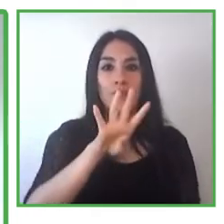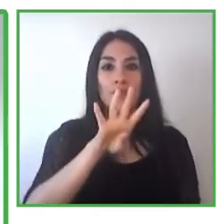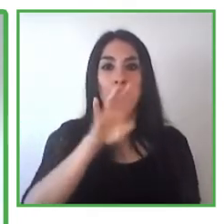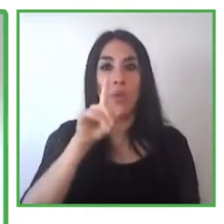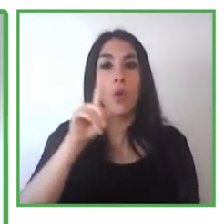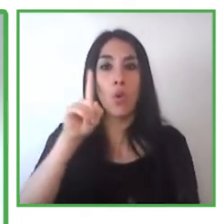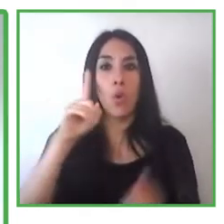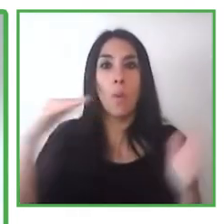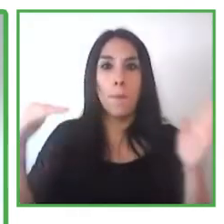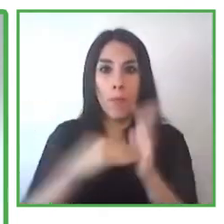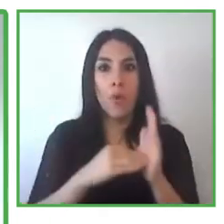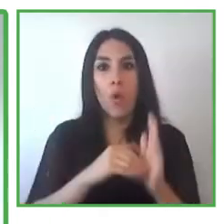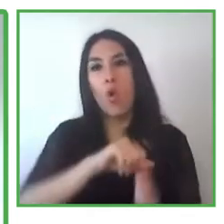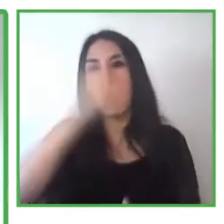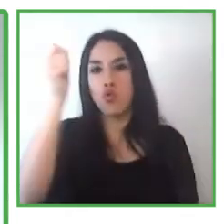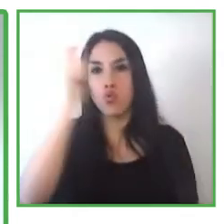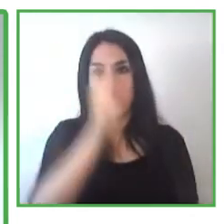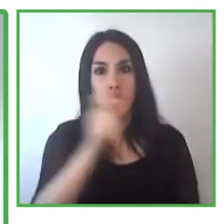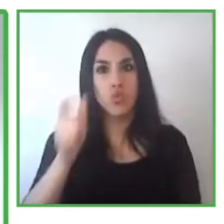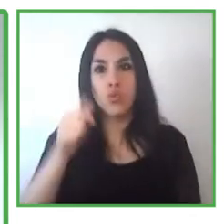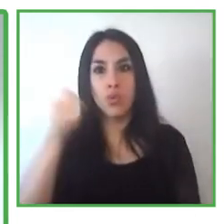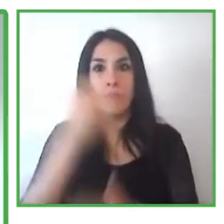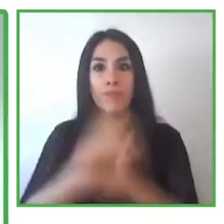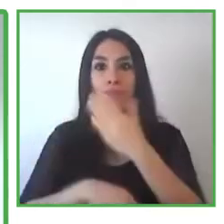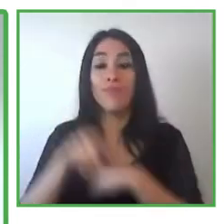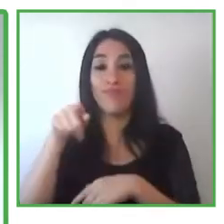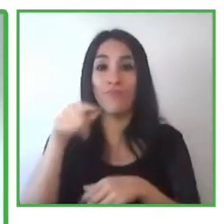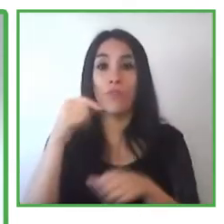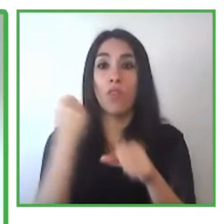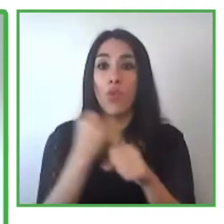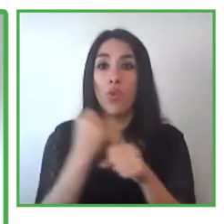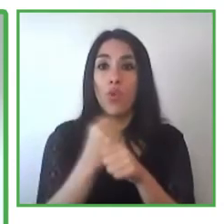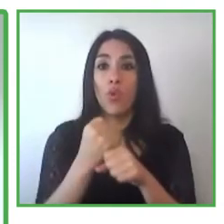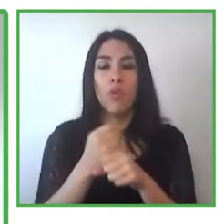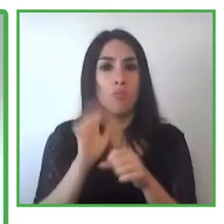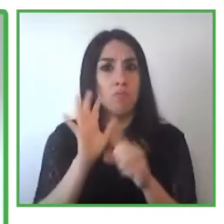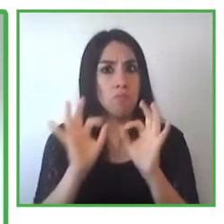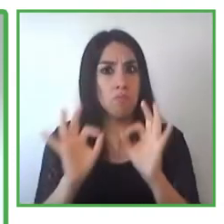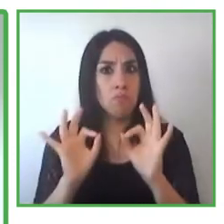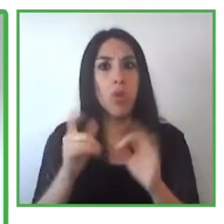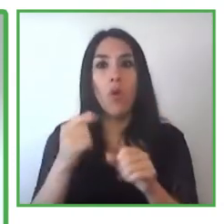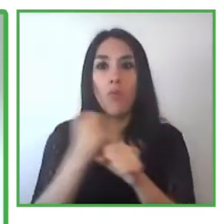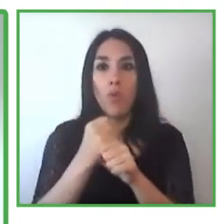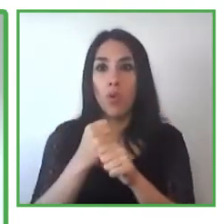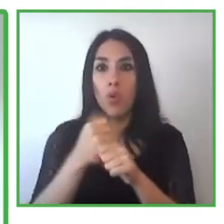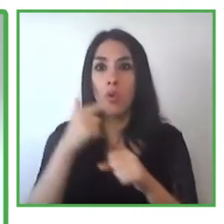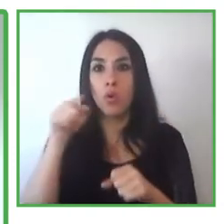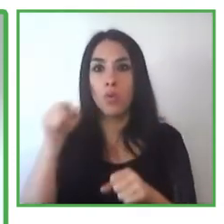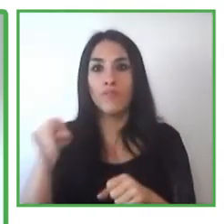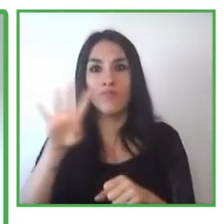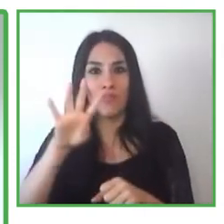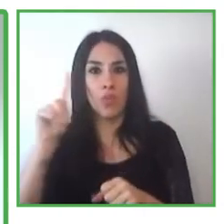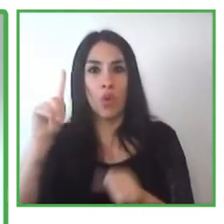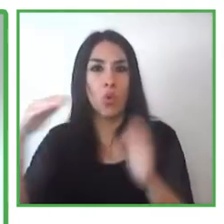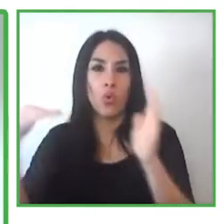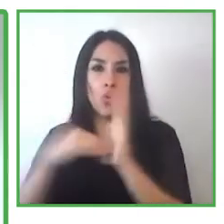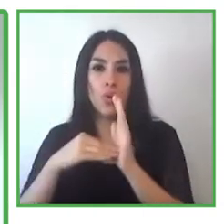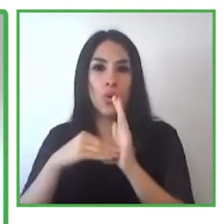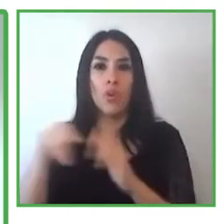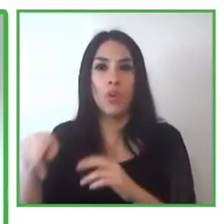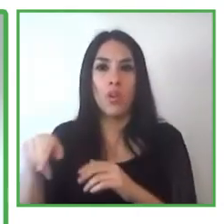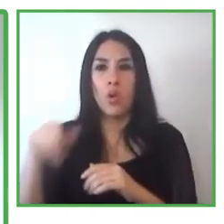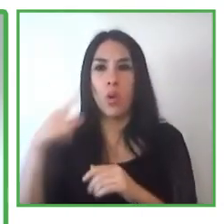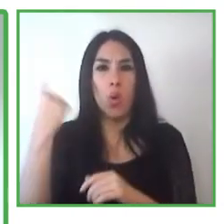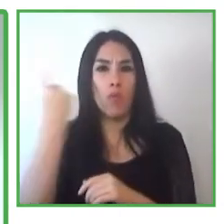formal job. But it's necessary to advance the subject because